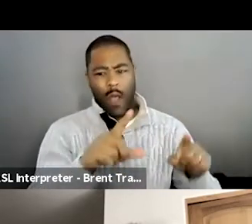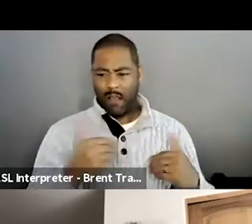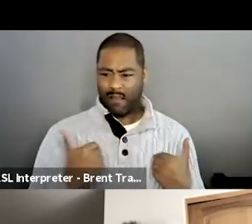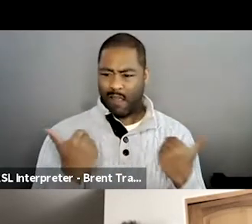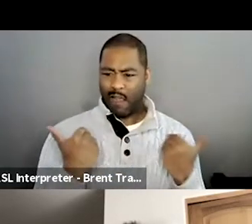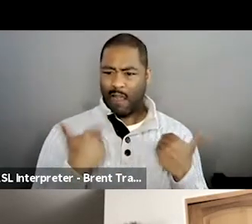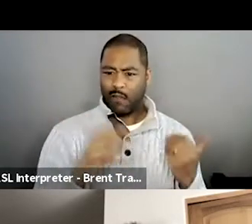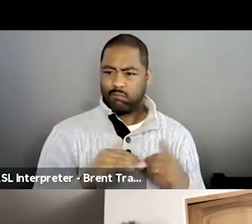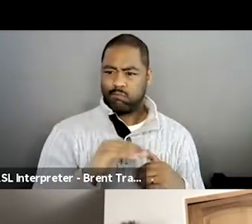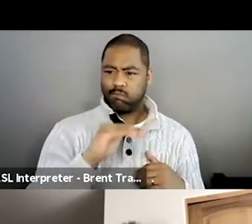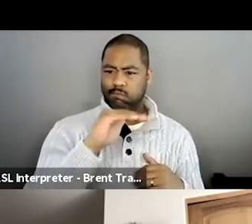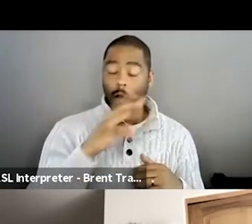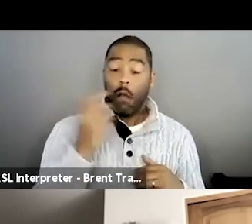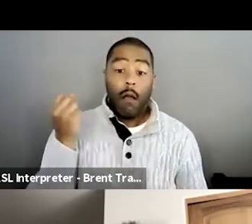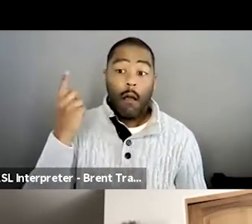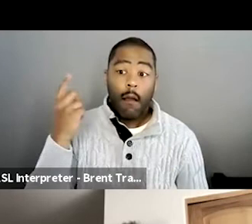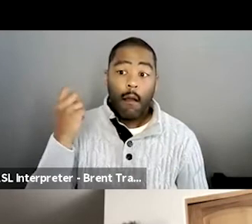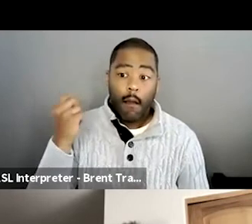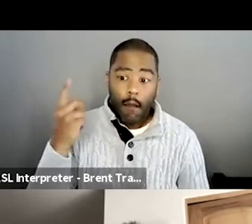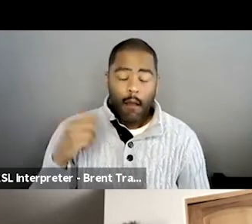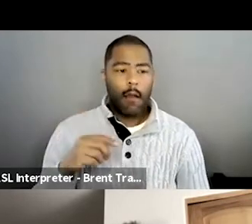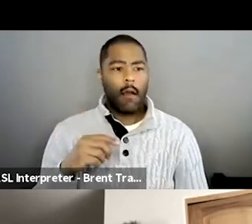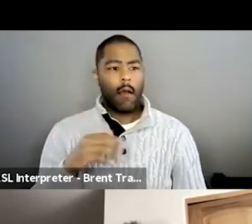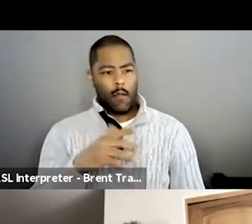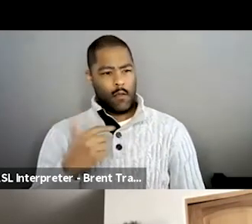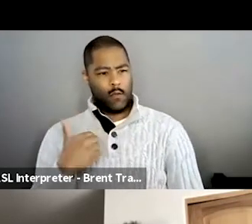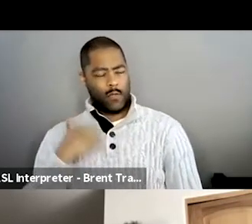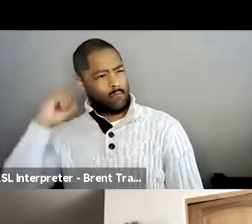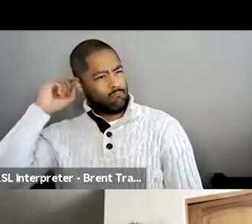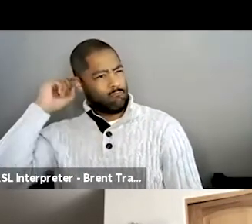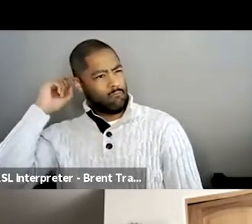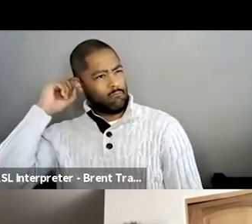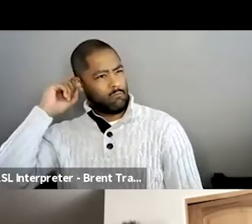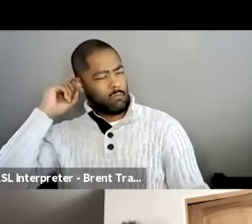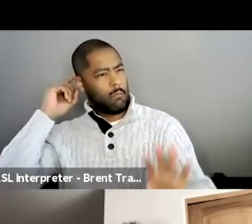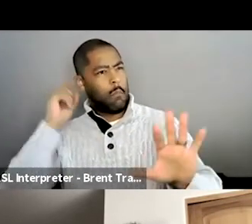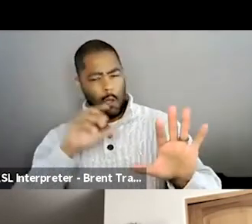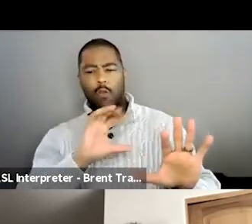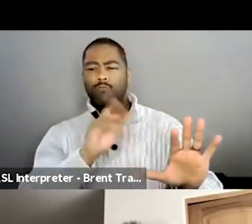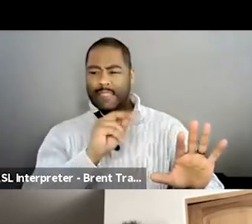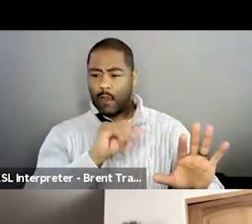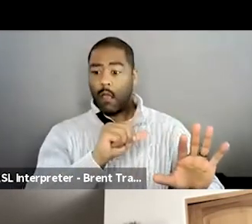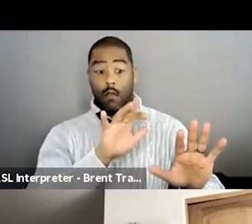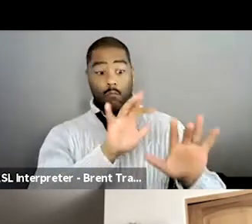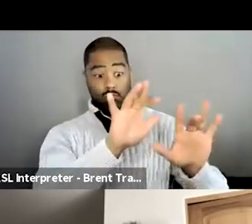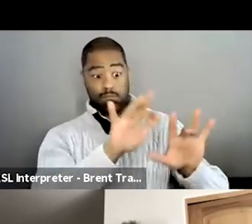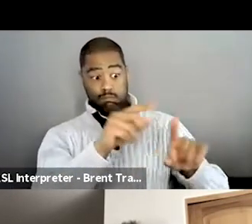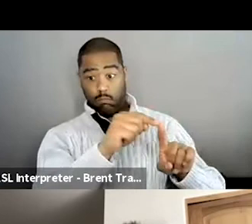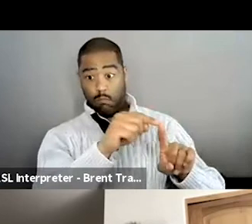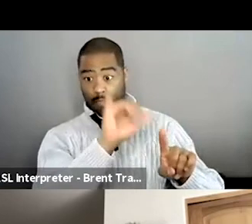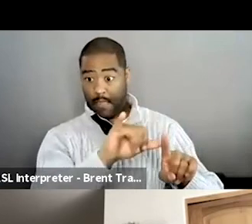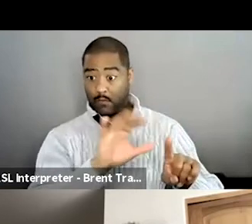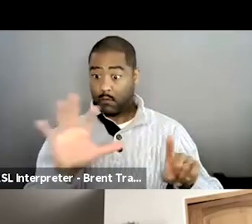I had was, a second, what did the filmmakers intend for us to think about the rights for people with, you know,